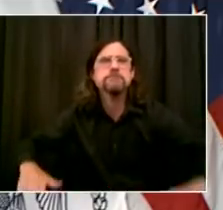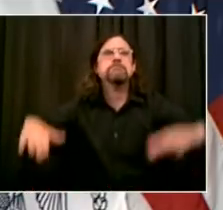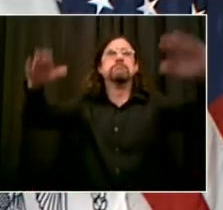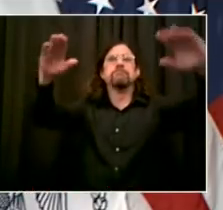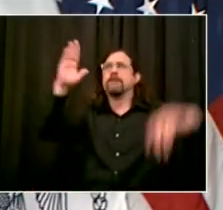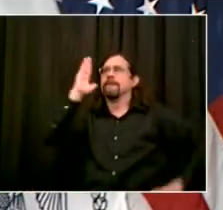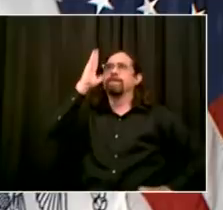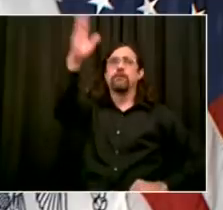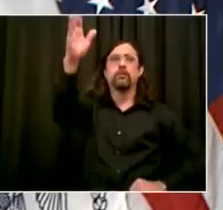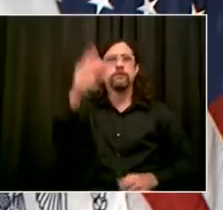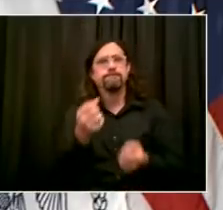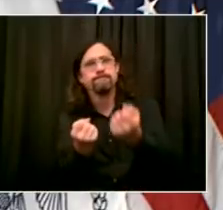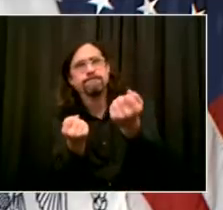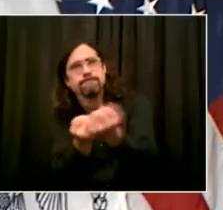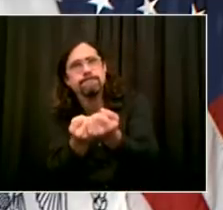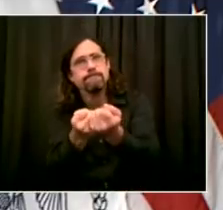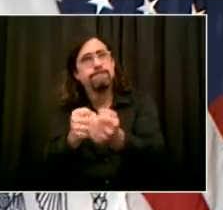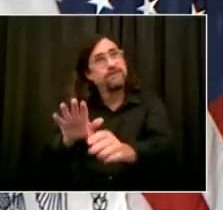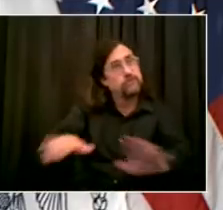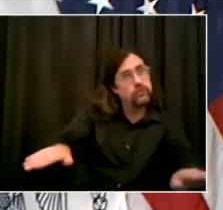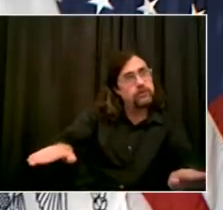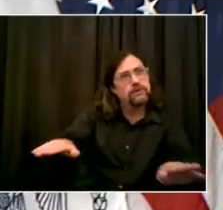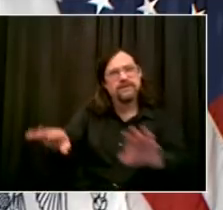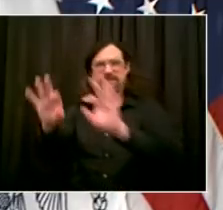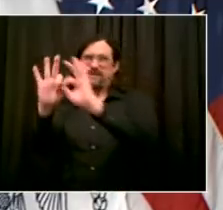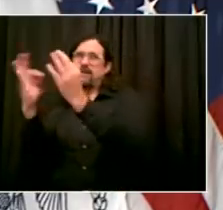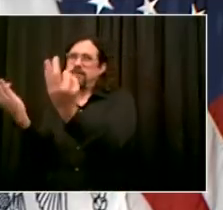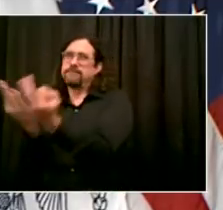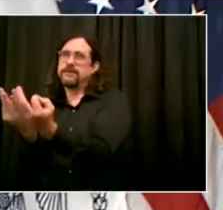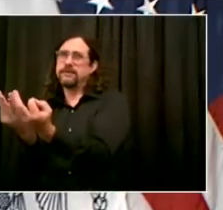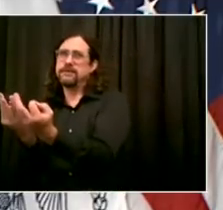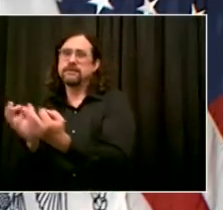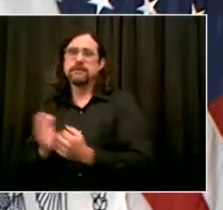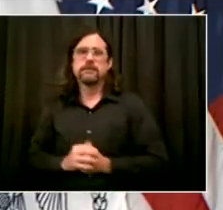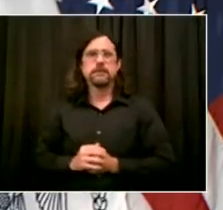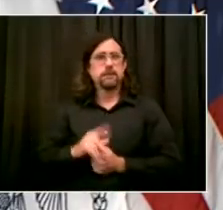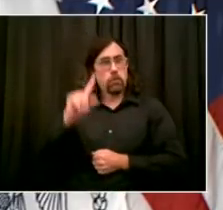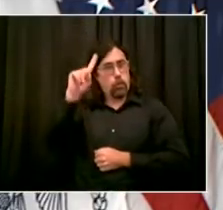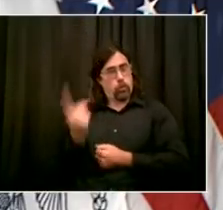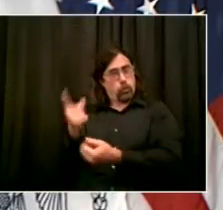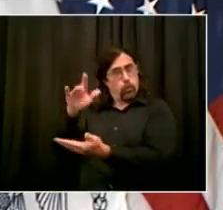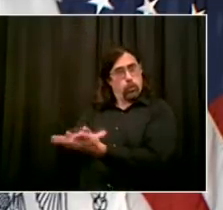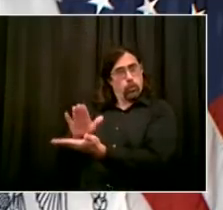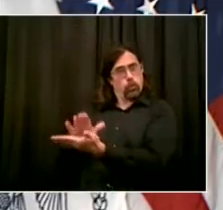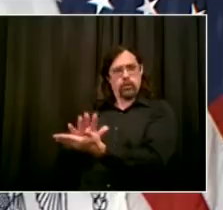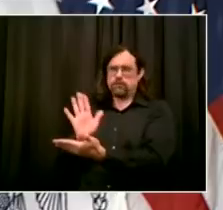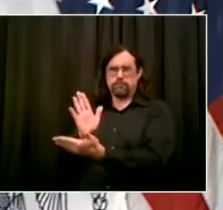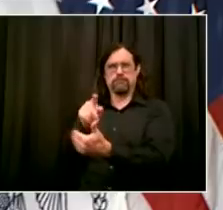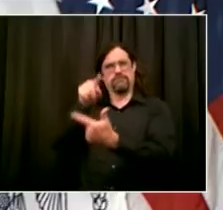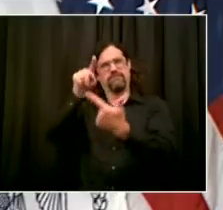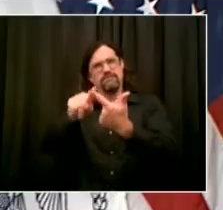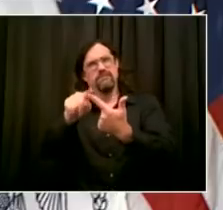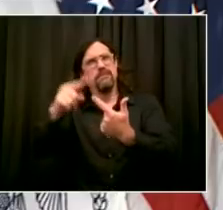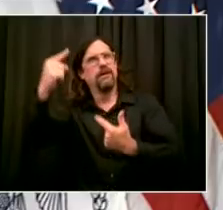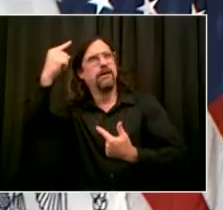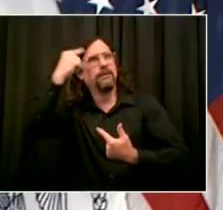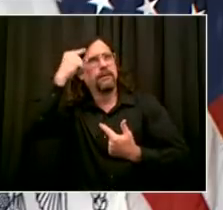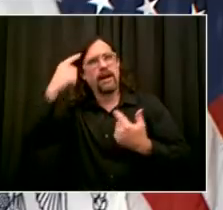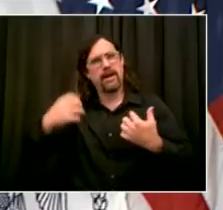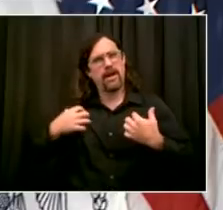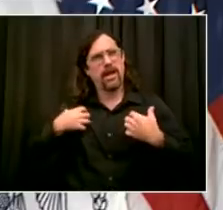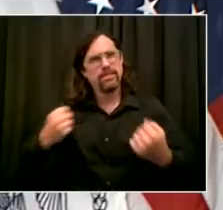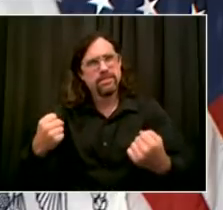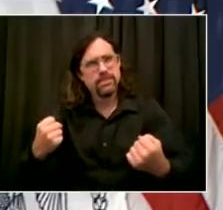educational needs, but the health needs, the mental health needs, everything our kids require at this point after